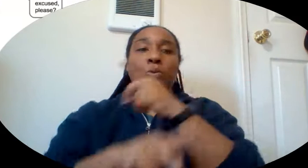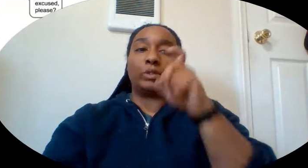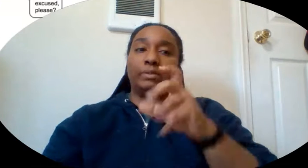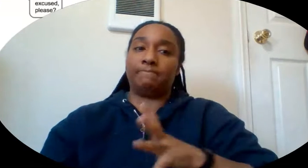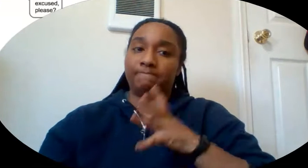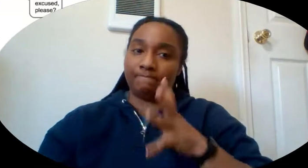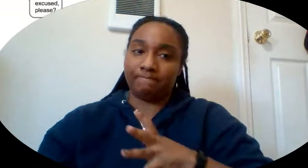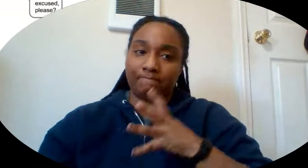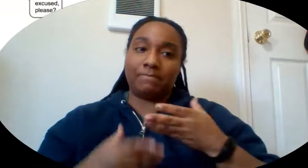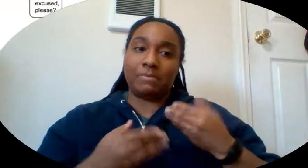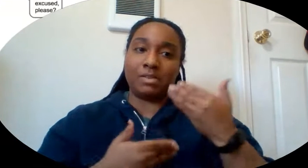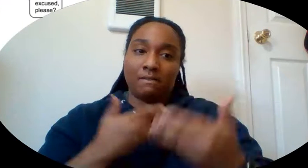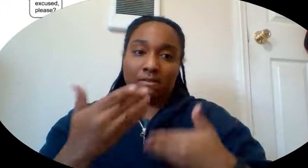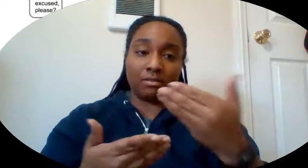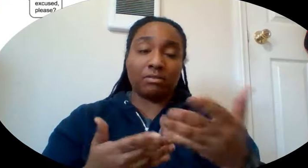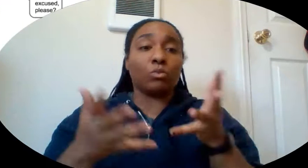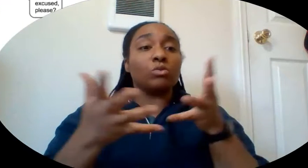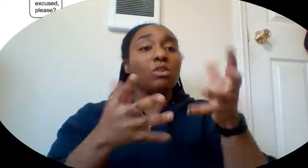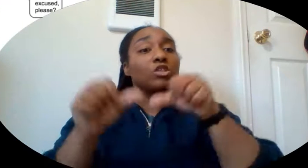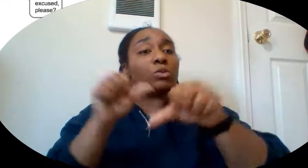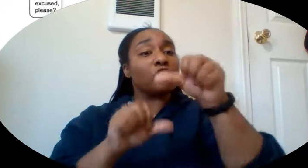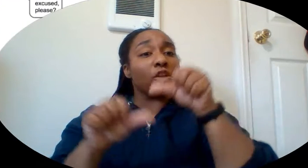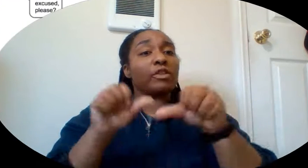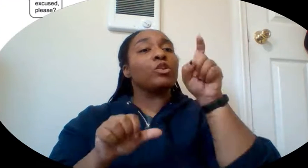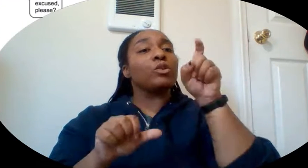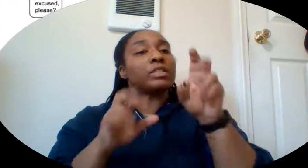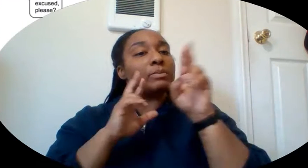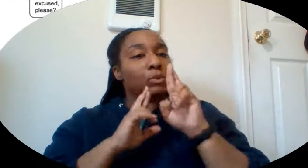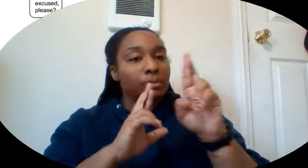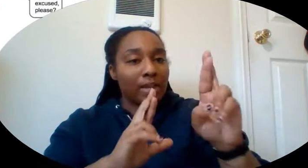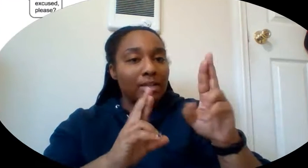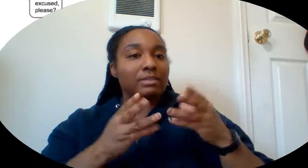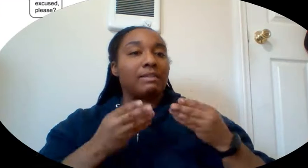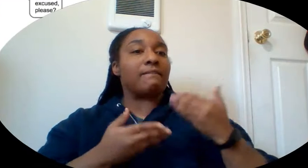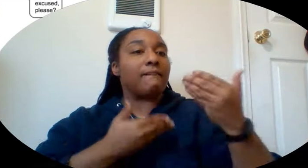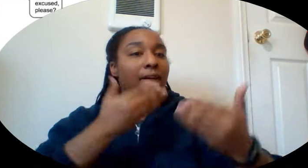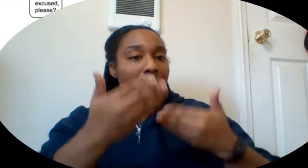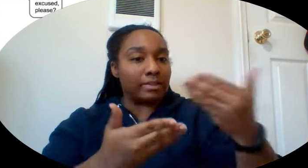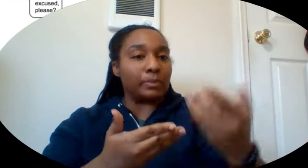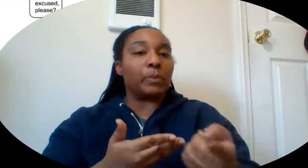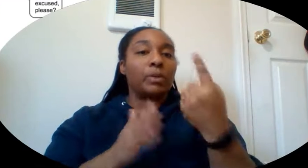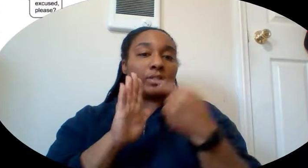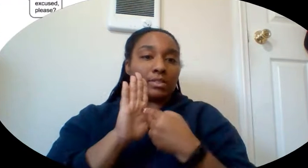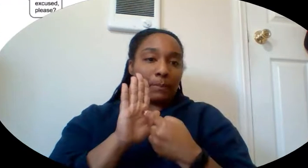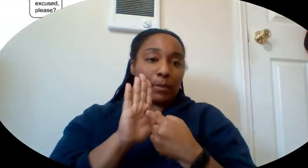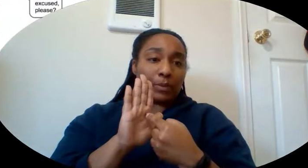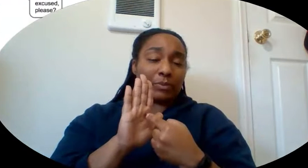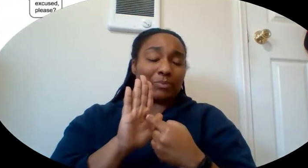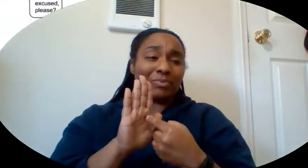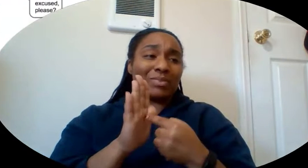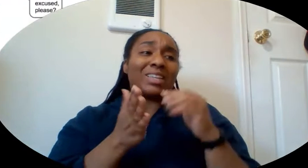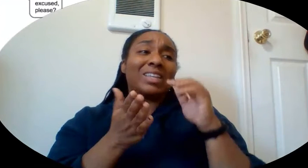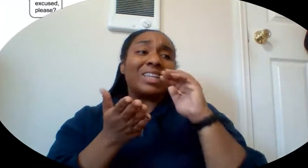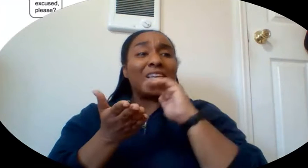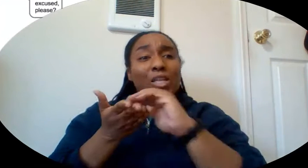So when you talk to each other, I need you to talk to each other respectfully and kindly. For example, excuse me,